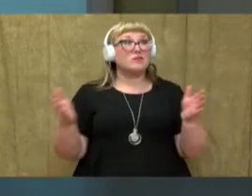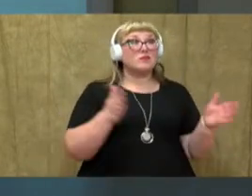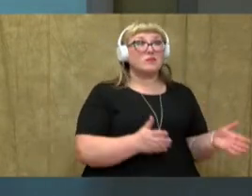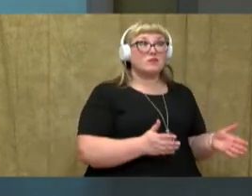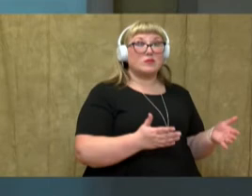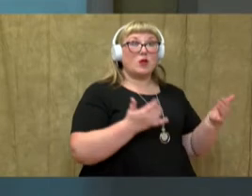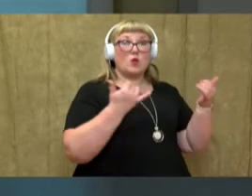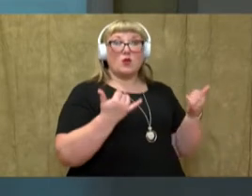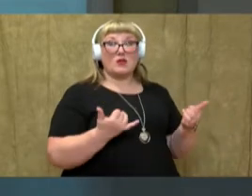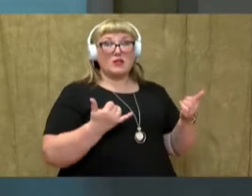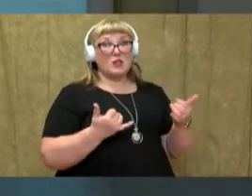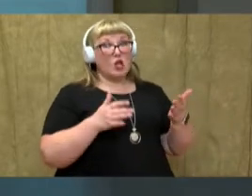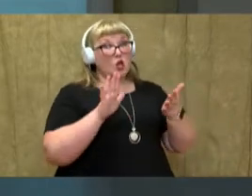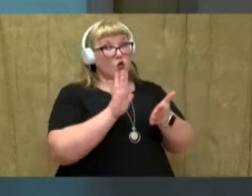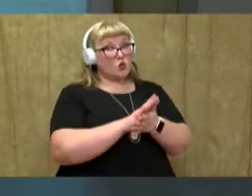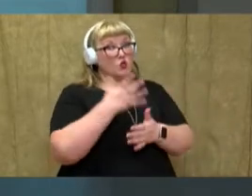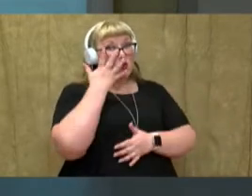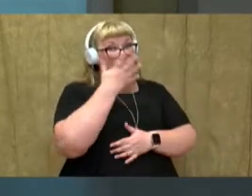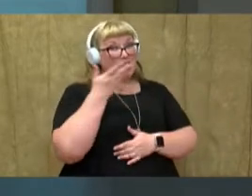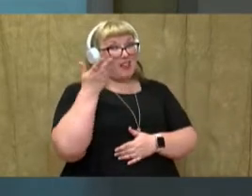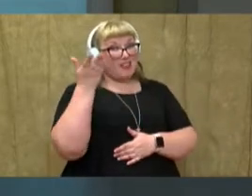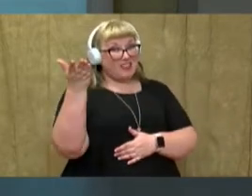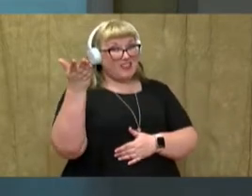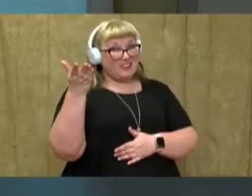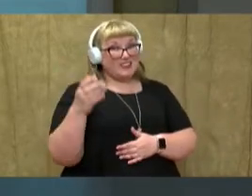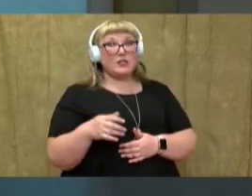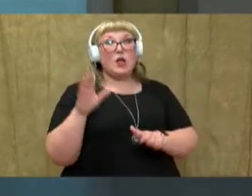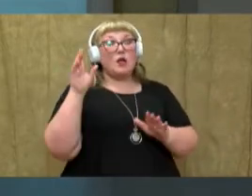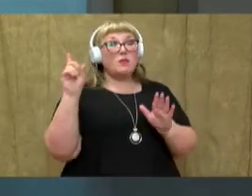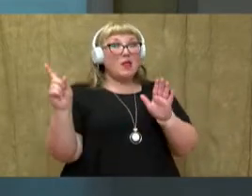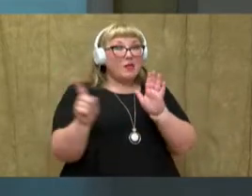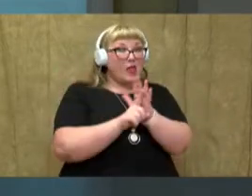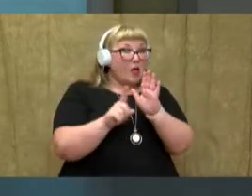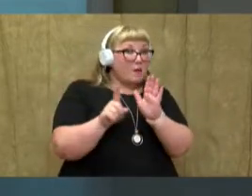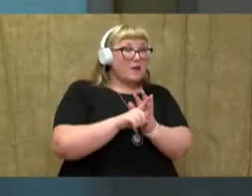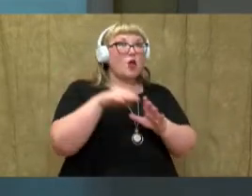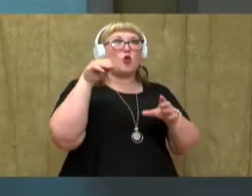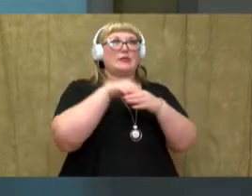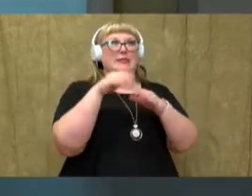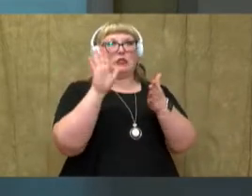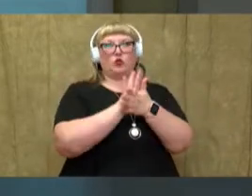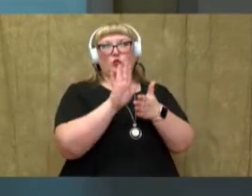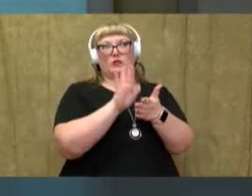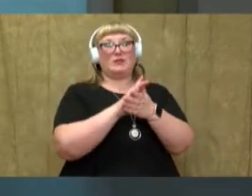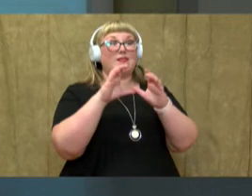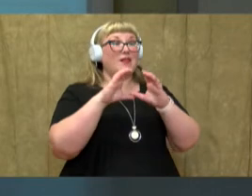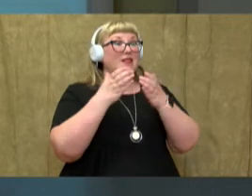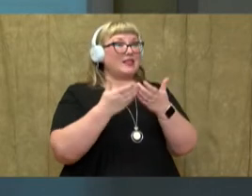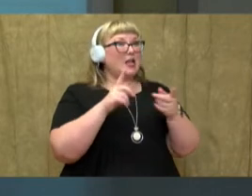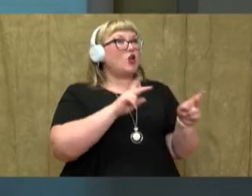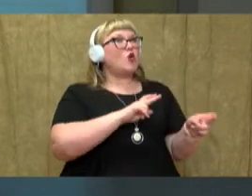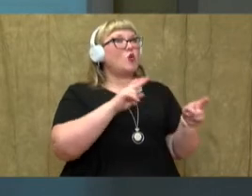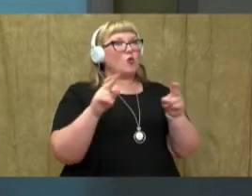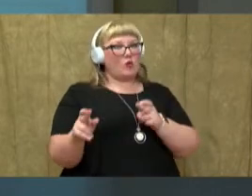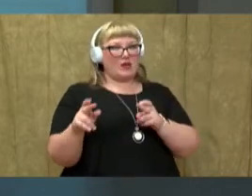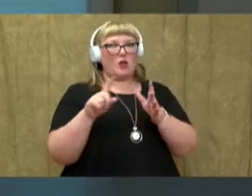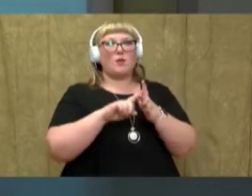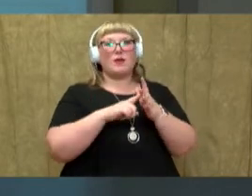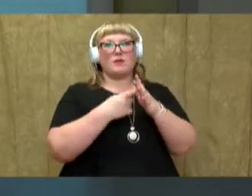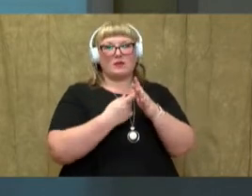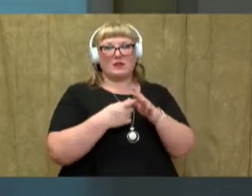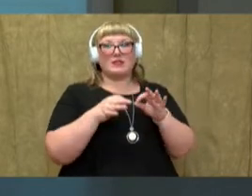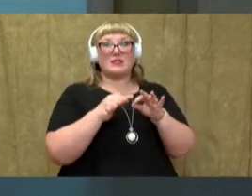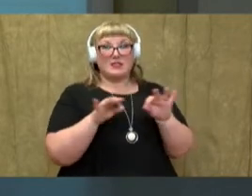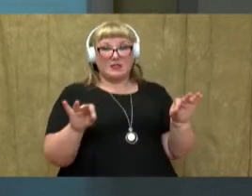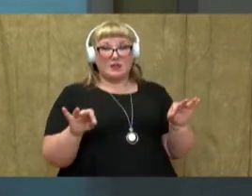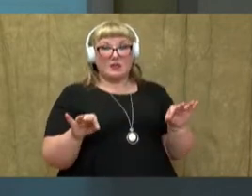Today, schools look like this. The bell rings inside the school. Classes are ready to begin. The